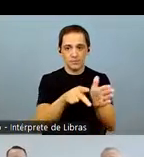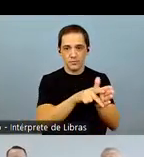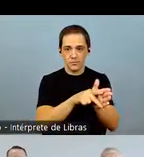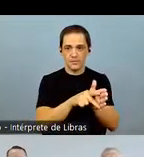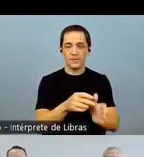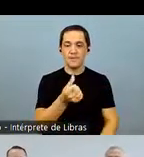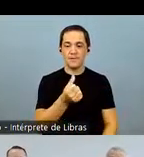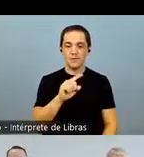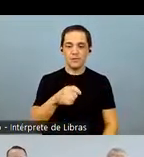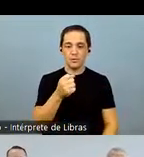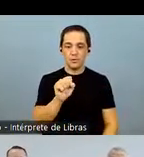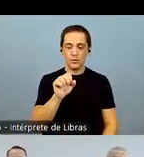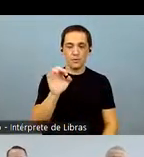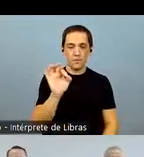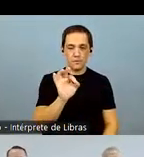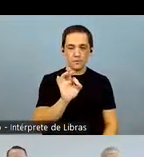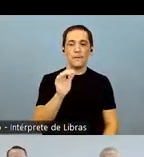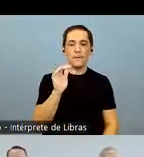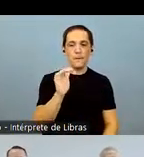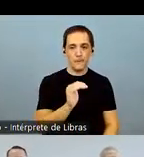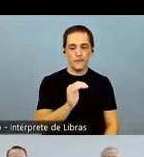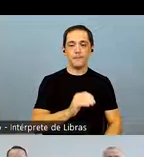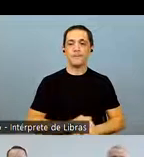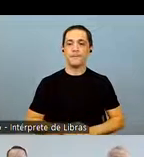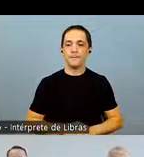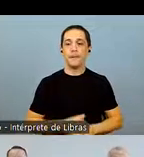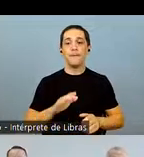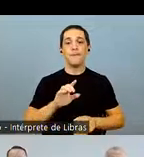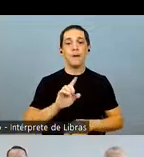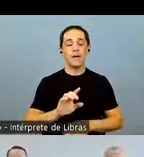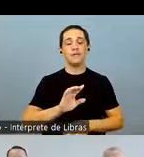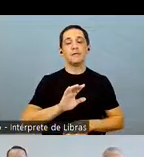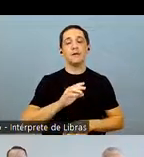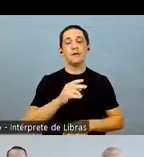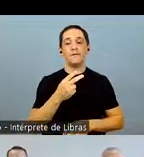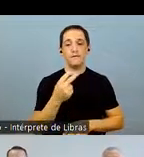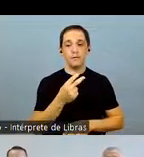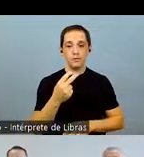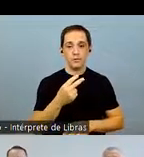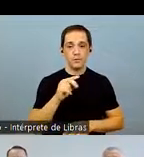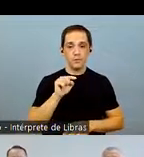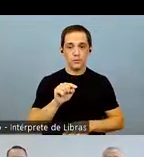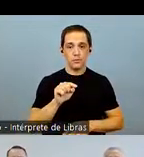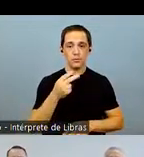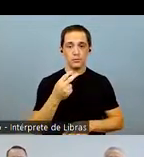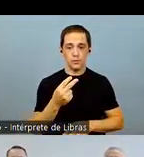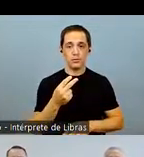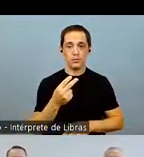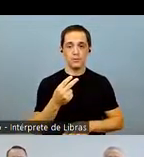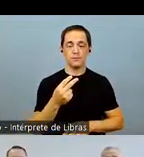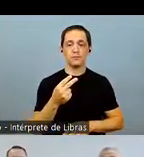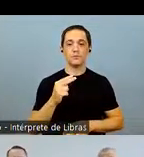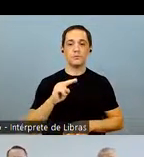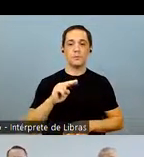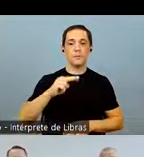hectare to 7,188 per hectare, that is down 6.8%